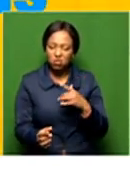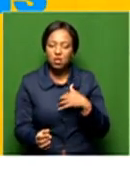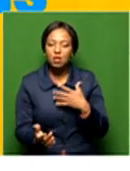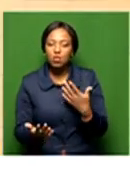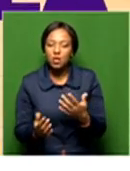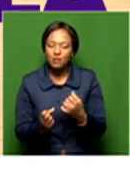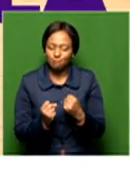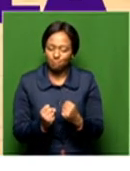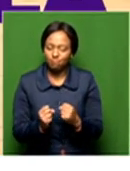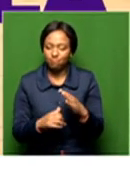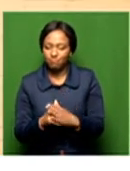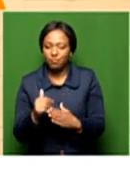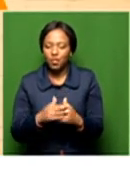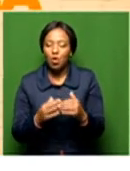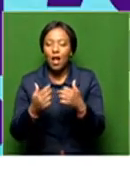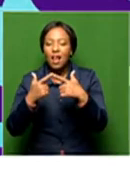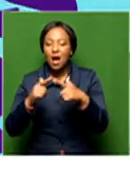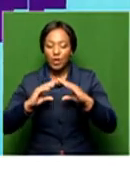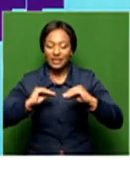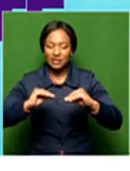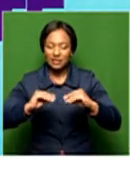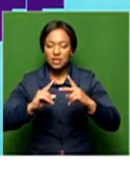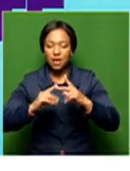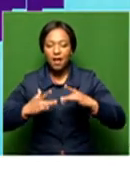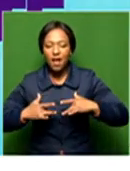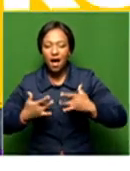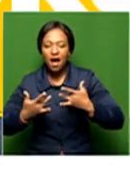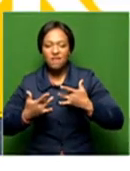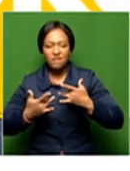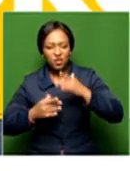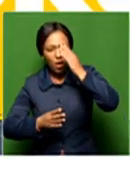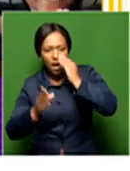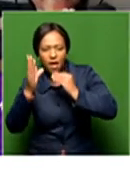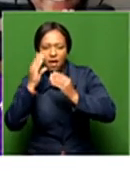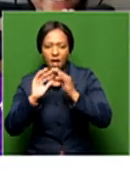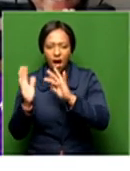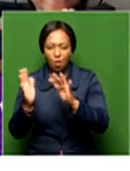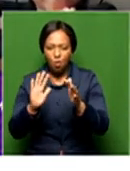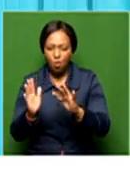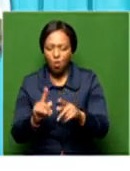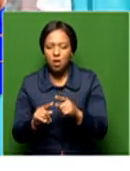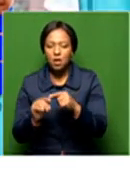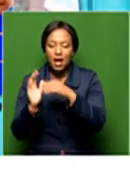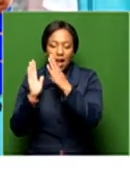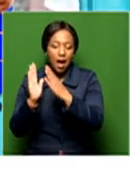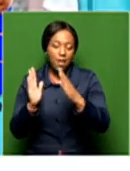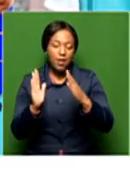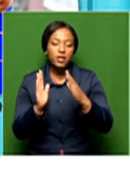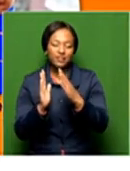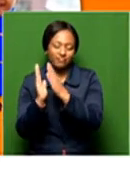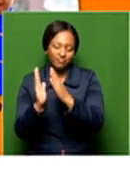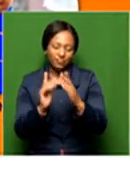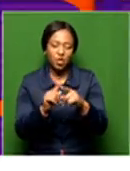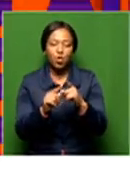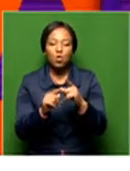languages to the young kids, but also critical life lessons that they're able to get. But also the libraries also serve as a platform